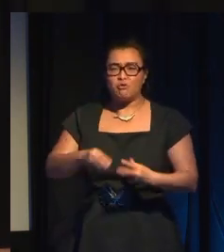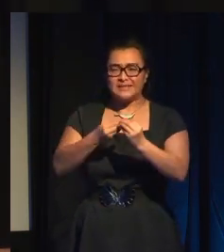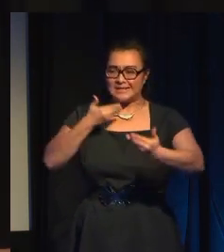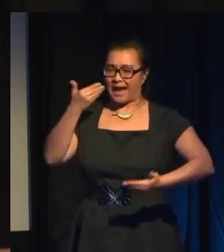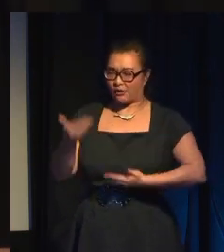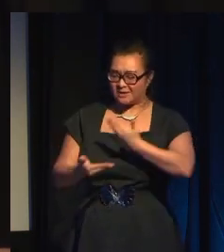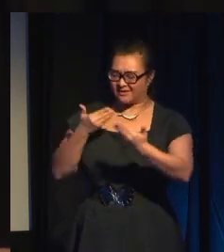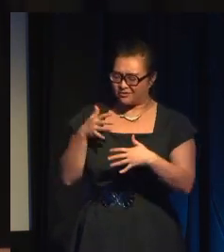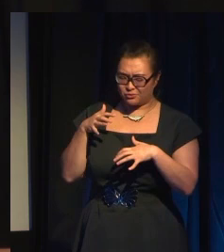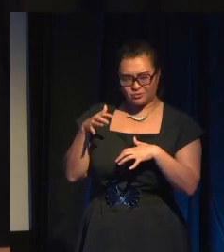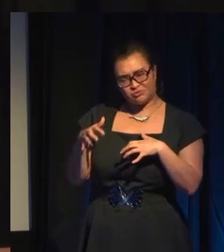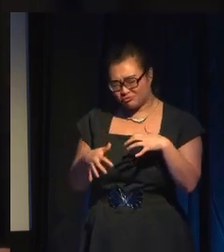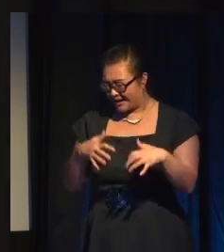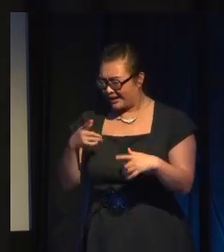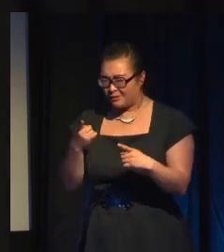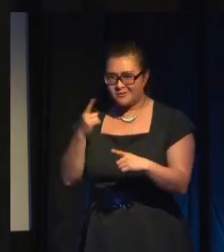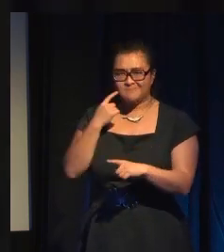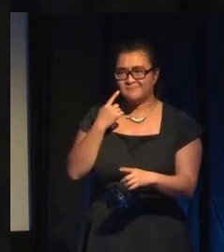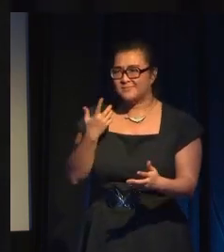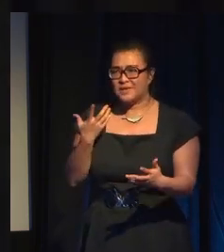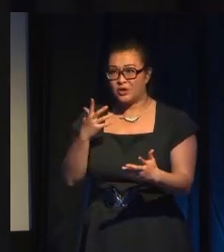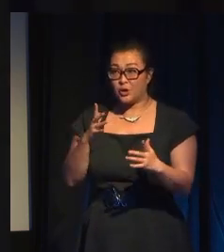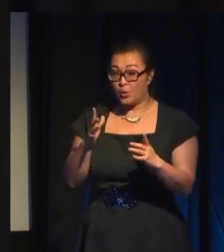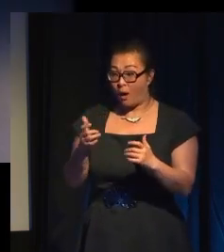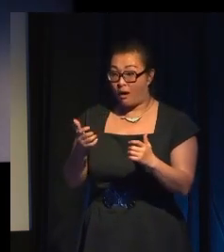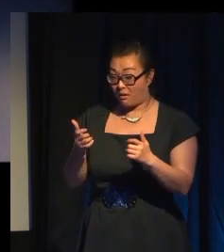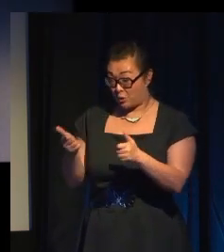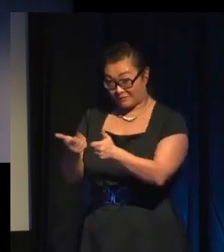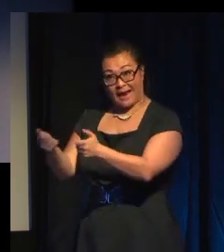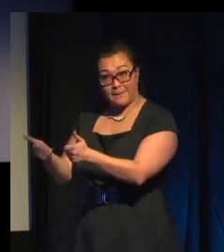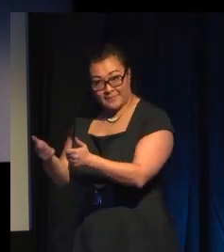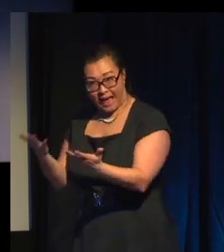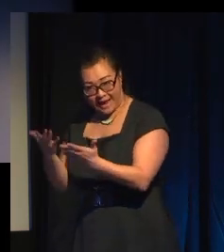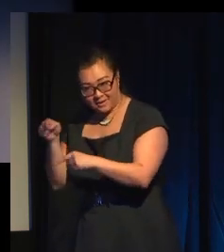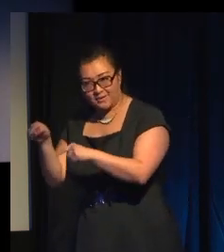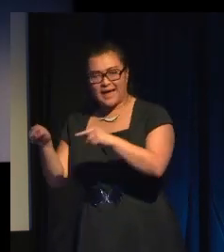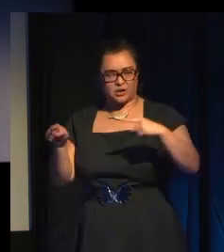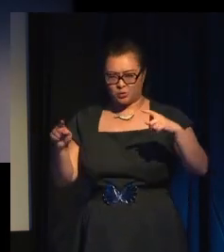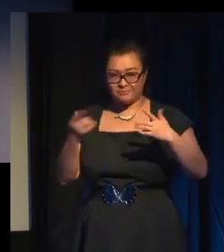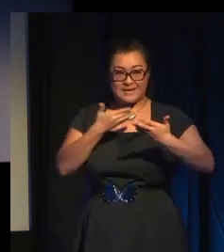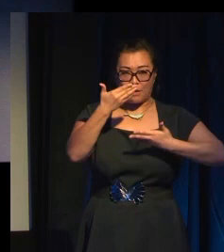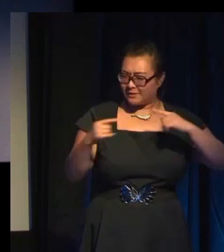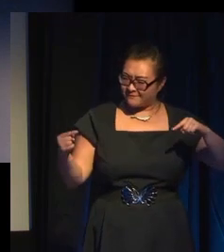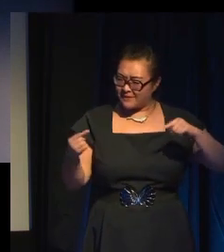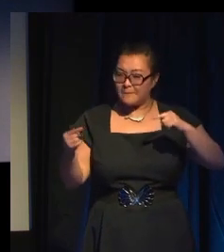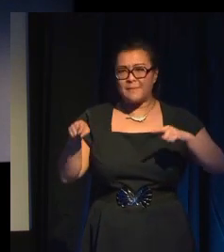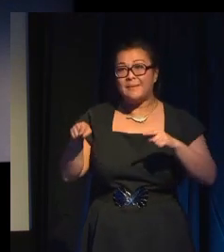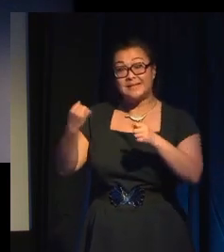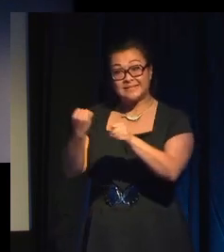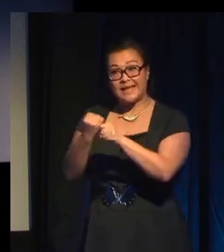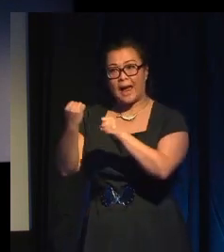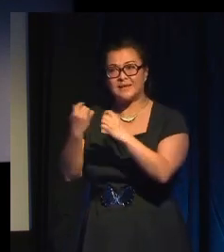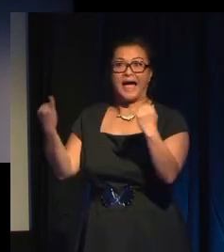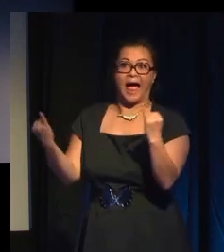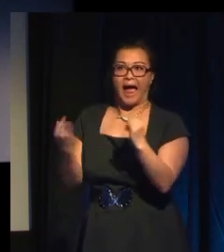gameplay... You're fighting against the gameplay because, you know, like, maybe it's an action game. It often is. And it's like, fight, fight, fight, fight,